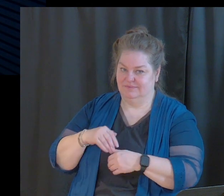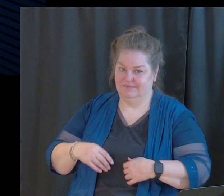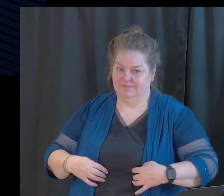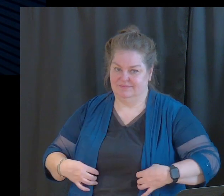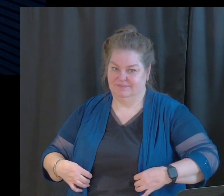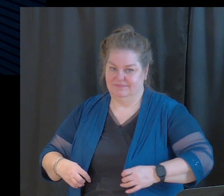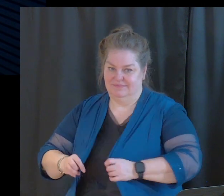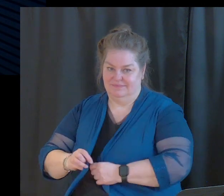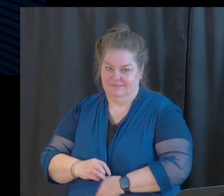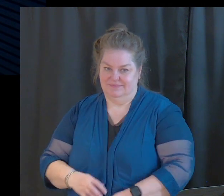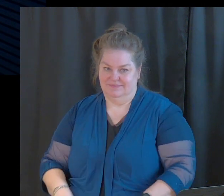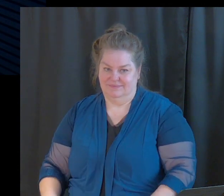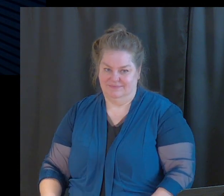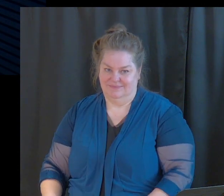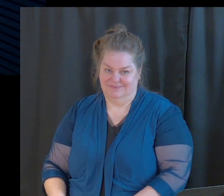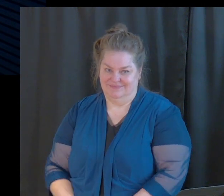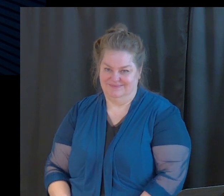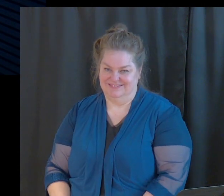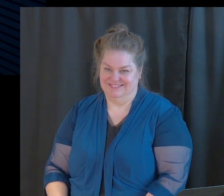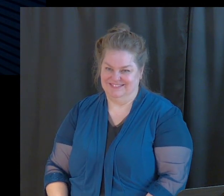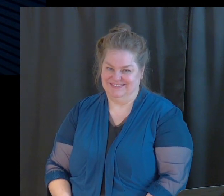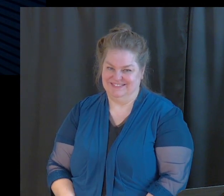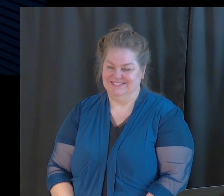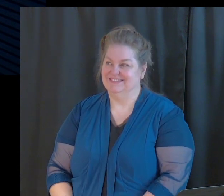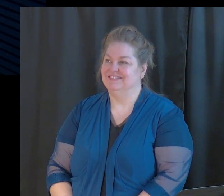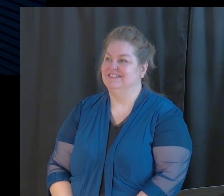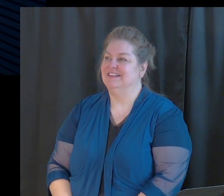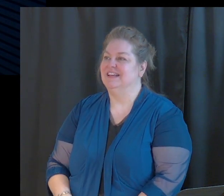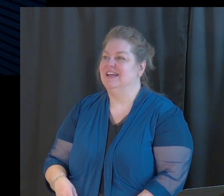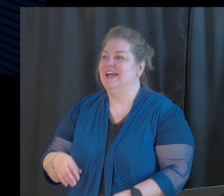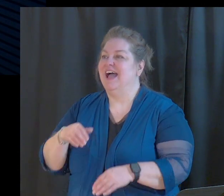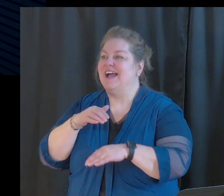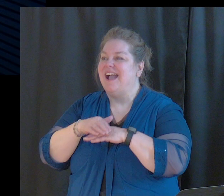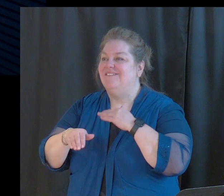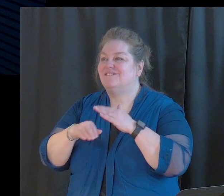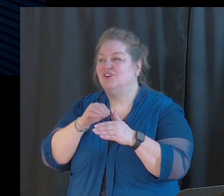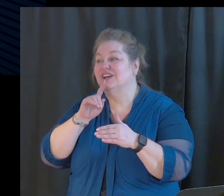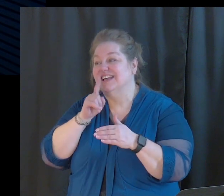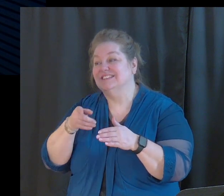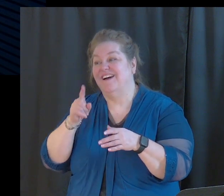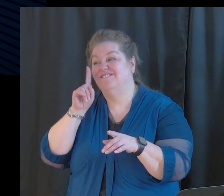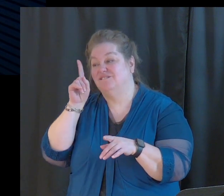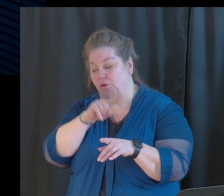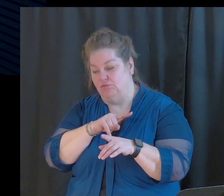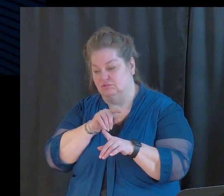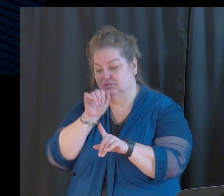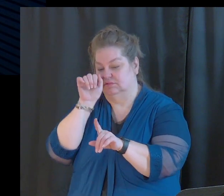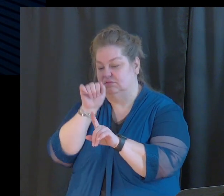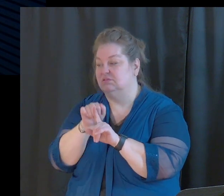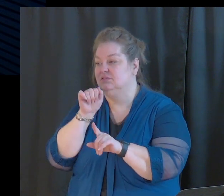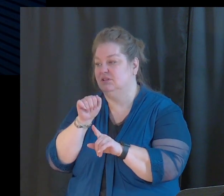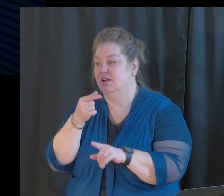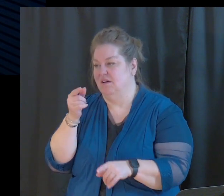Comfort is a false God in this world. We all seek it, we all ask for it.